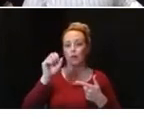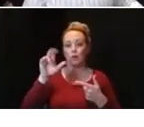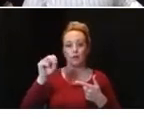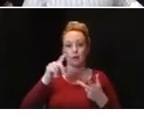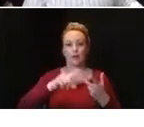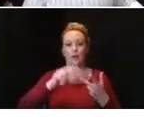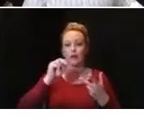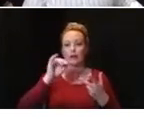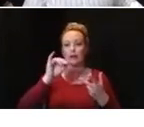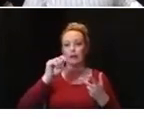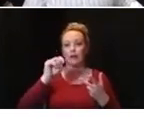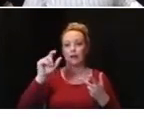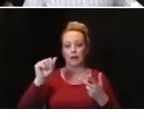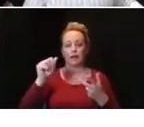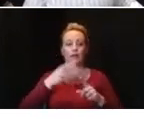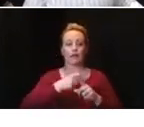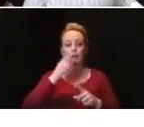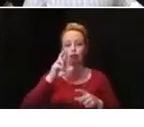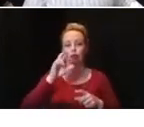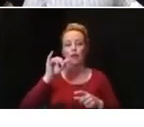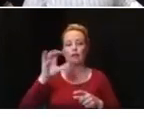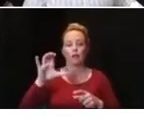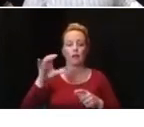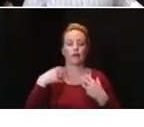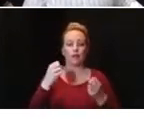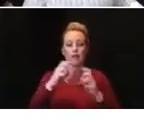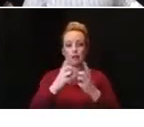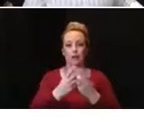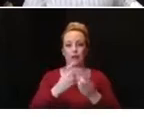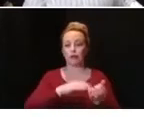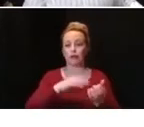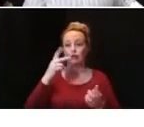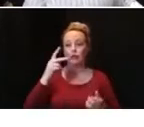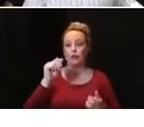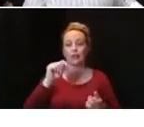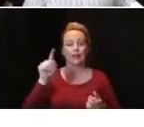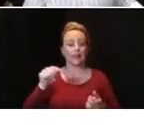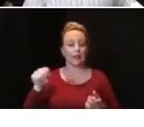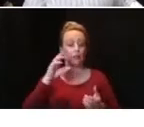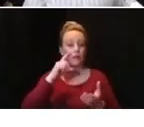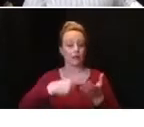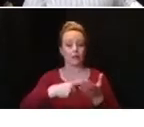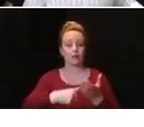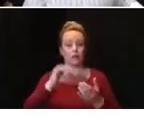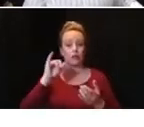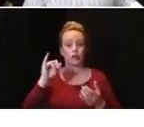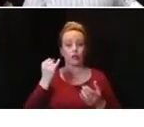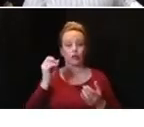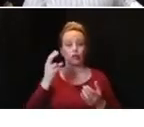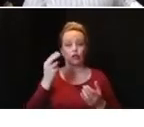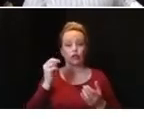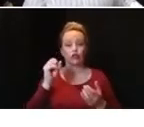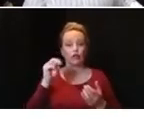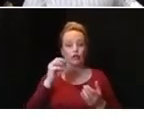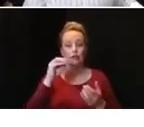Ludwig from the Rock Island County Health Department. Dr. Kat is here to talk about the Johnson & Johnson announcement today, but first we